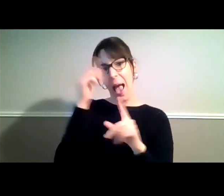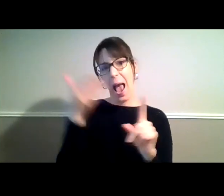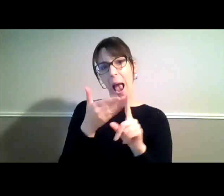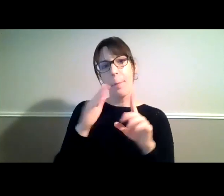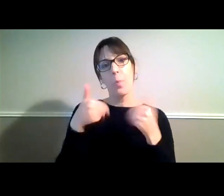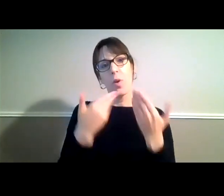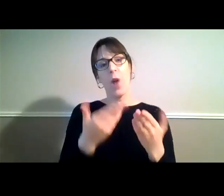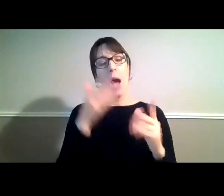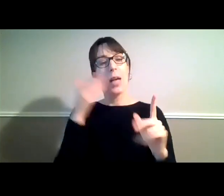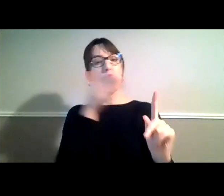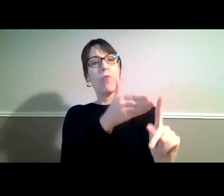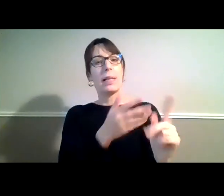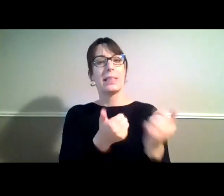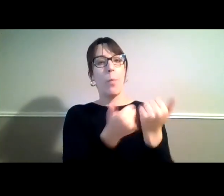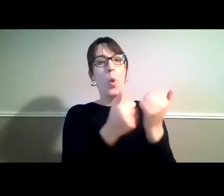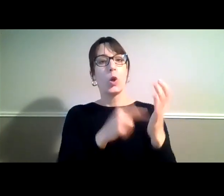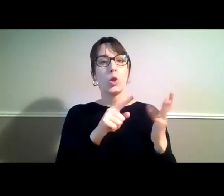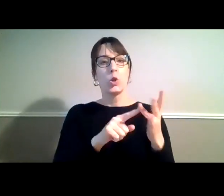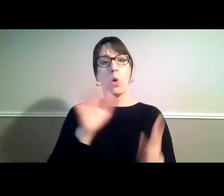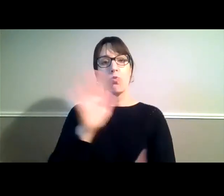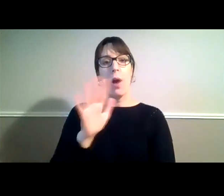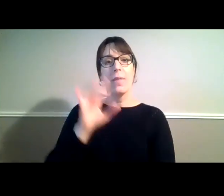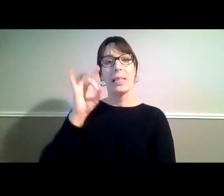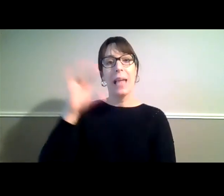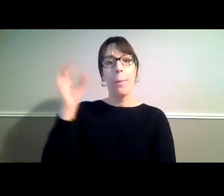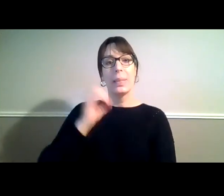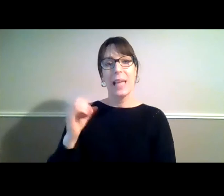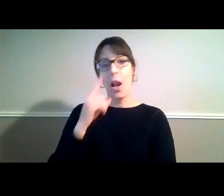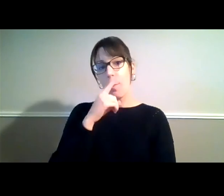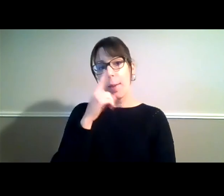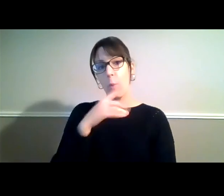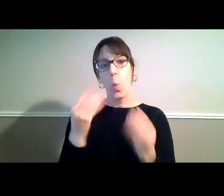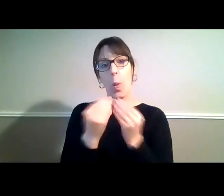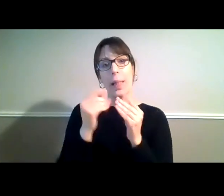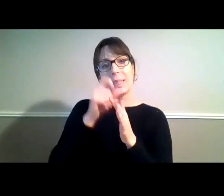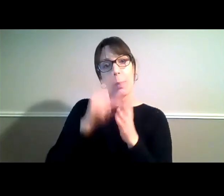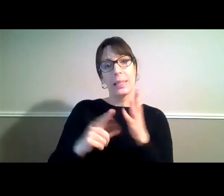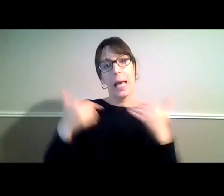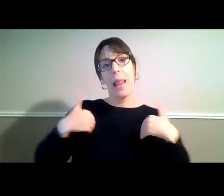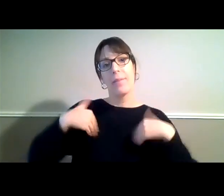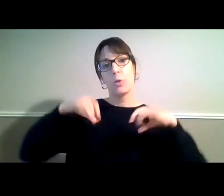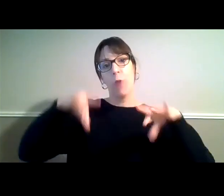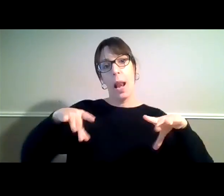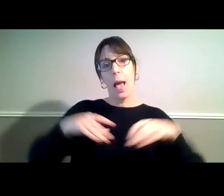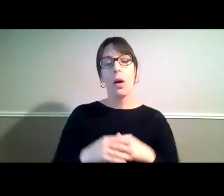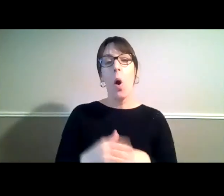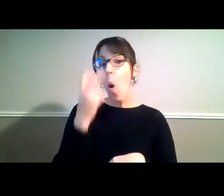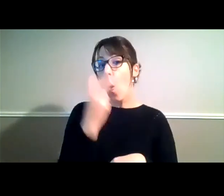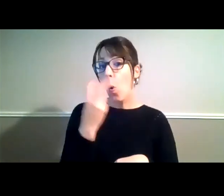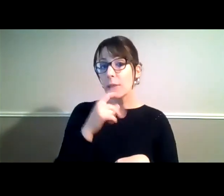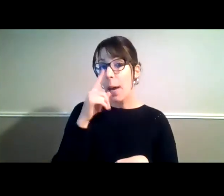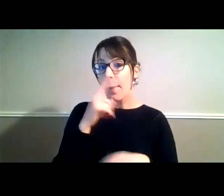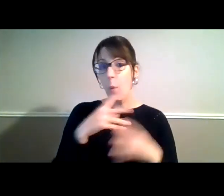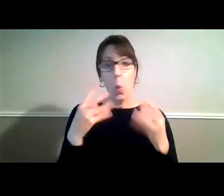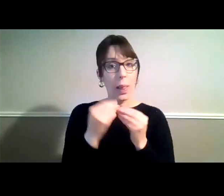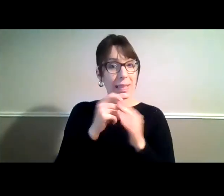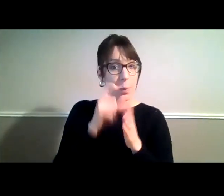10% of people with disability in Australia. Older people with disability are the largest group to miss